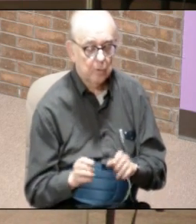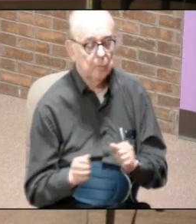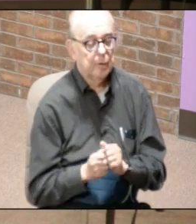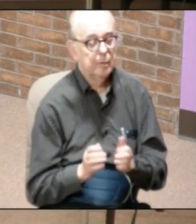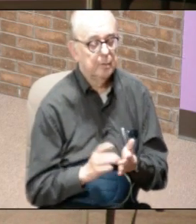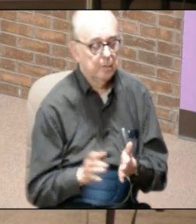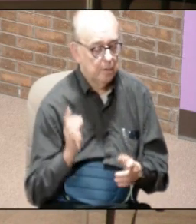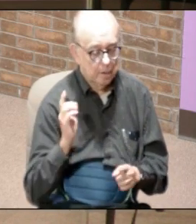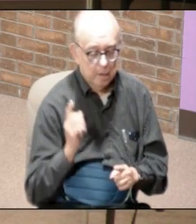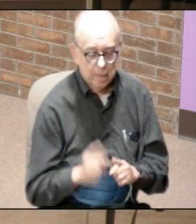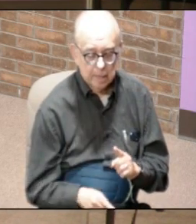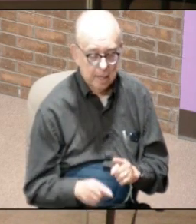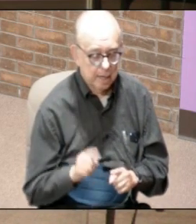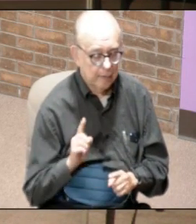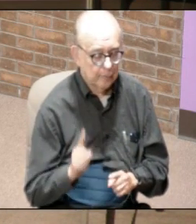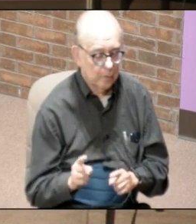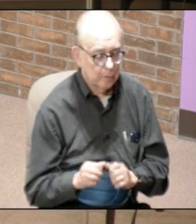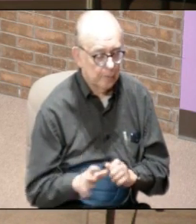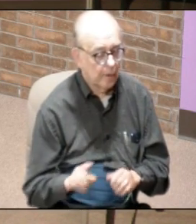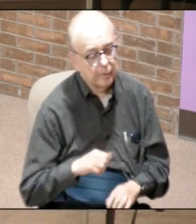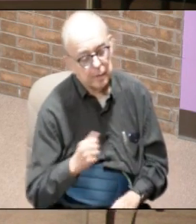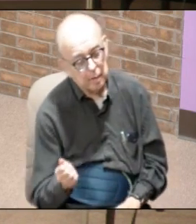you can't have the one without the other